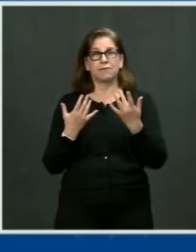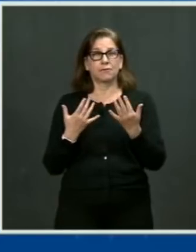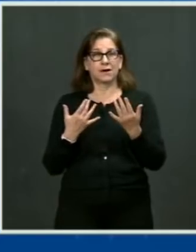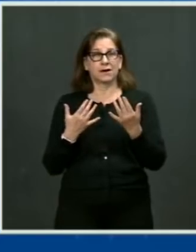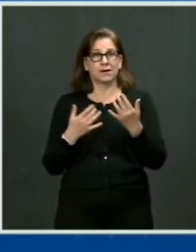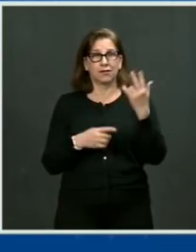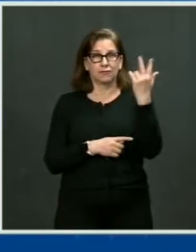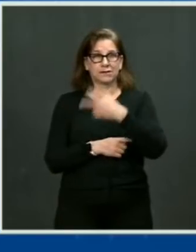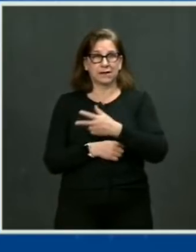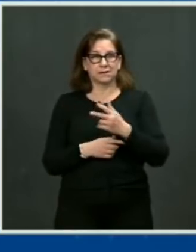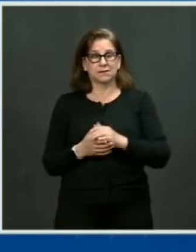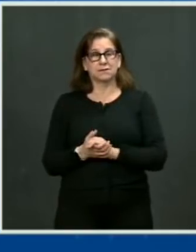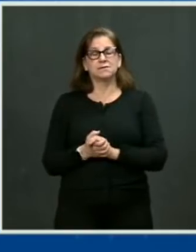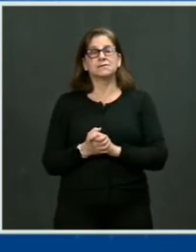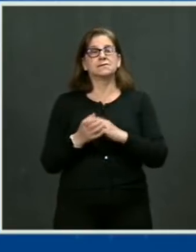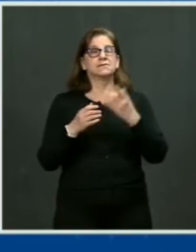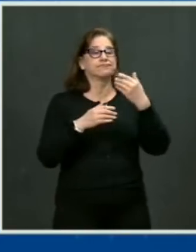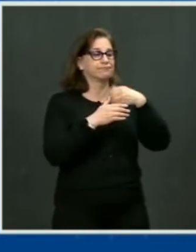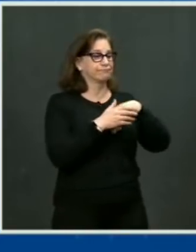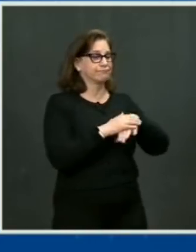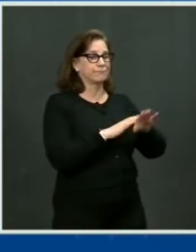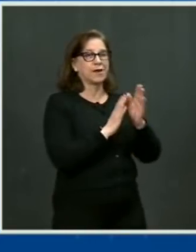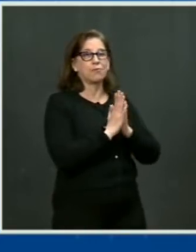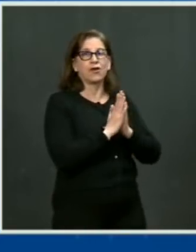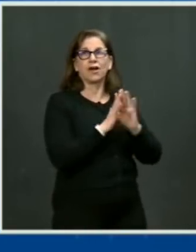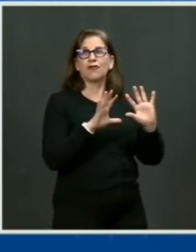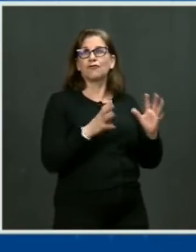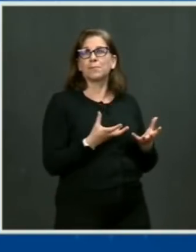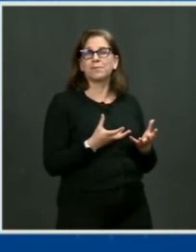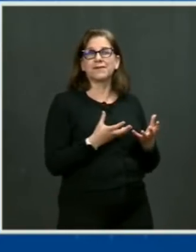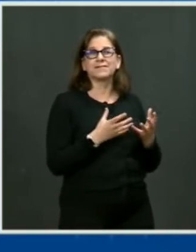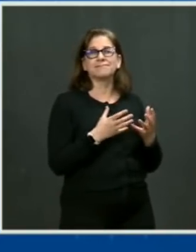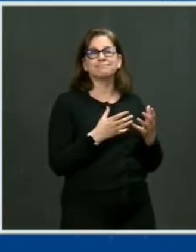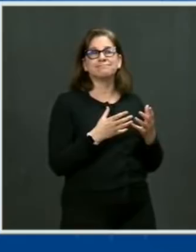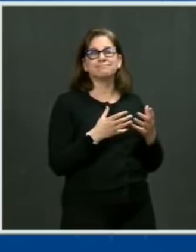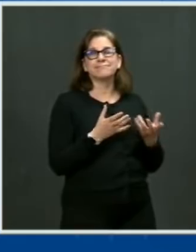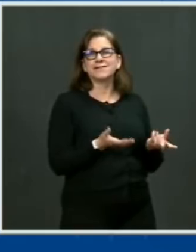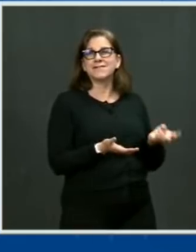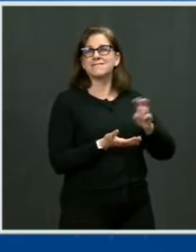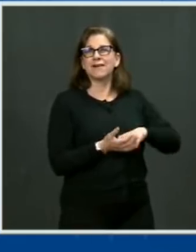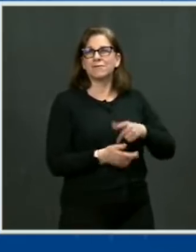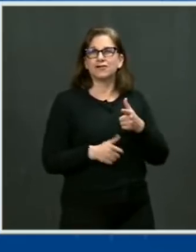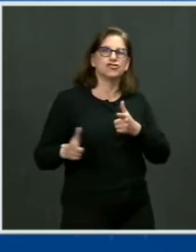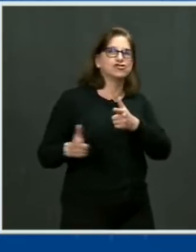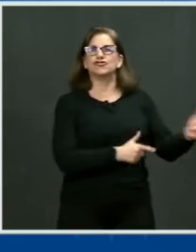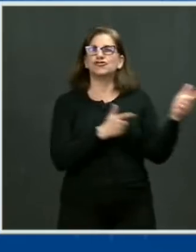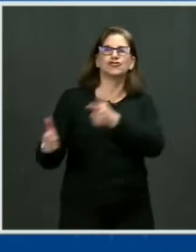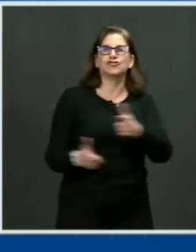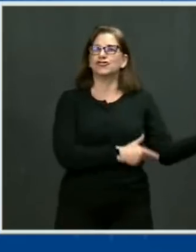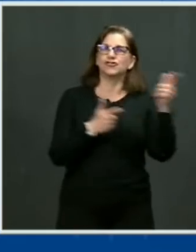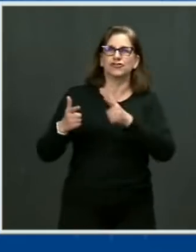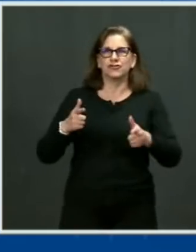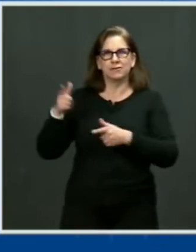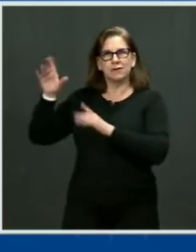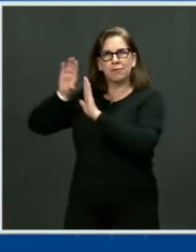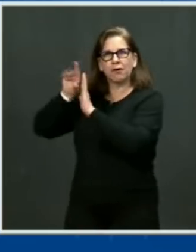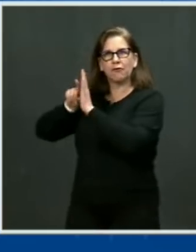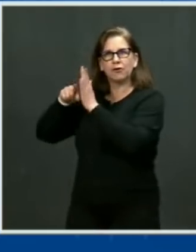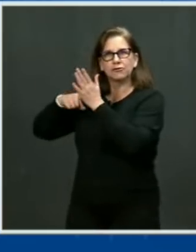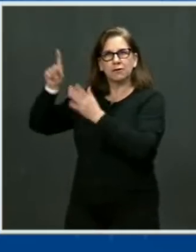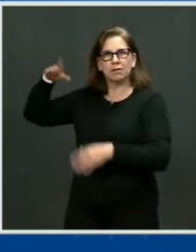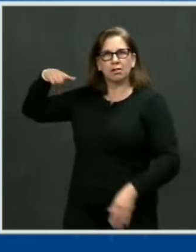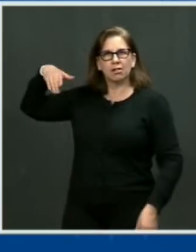And three, reauthorize the Violence Camp Summon Act, which in so-called close